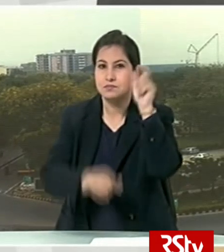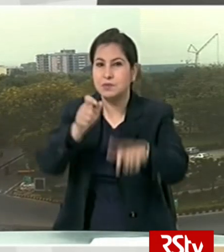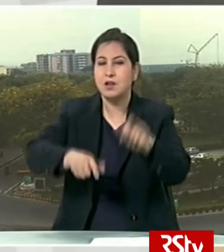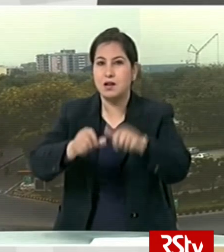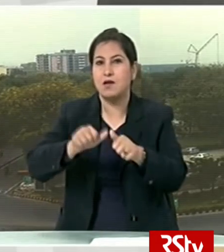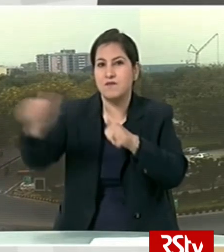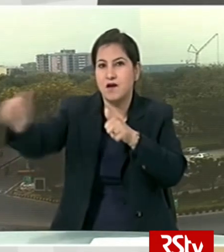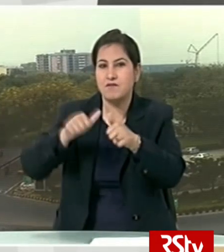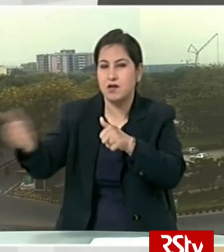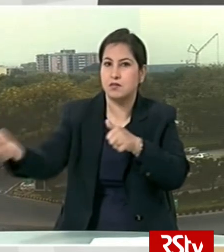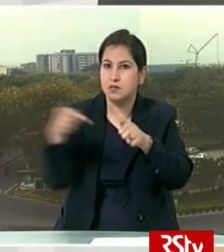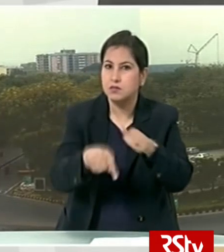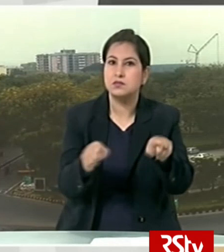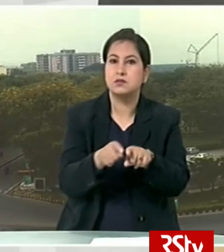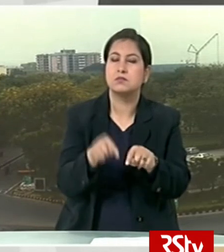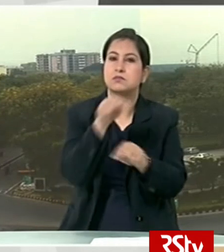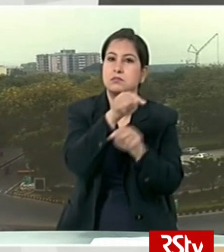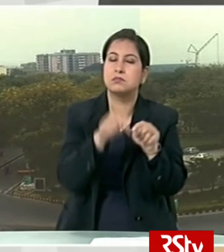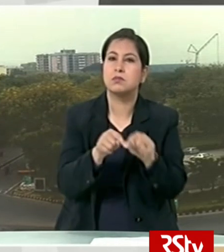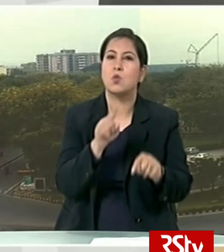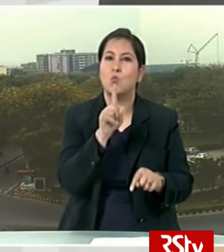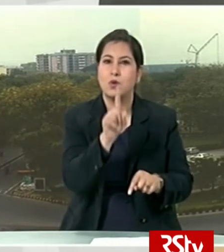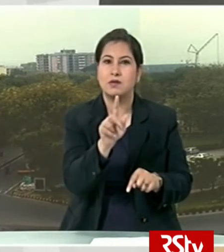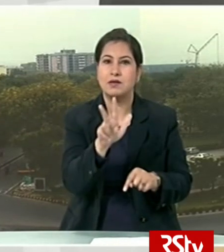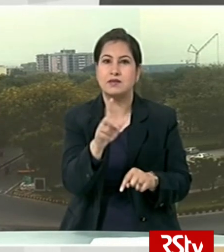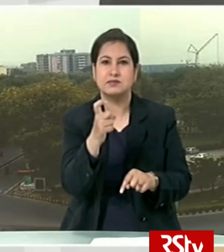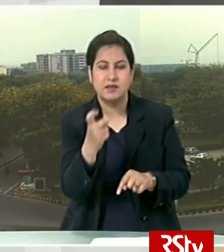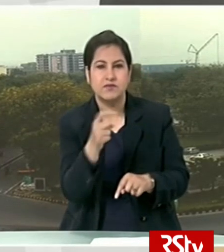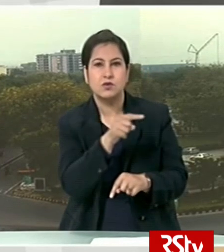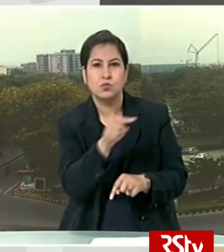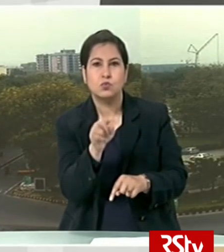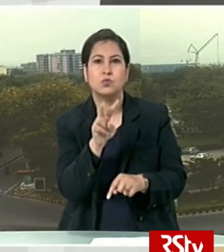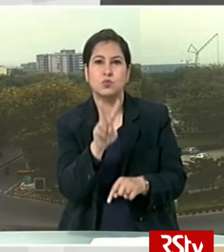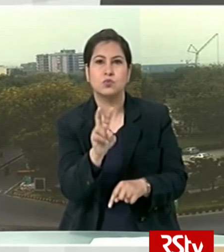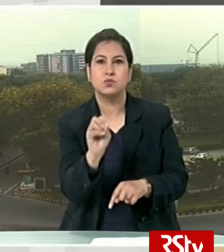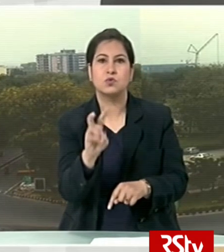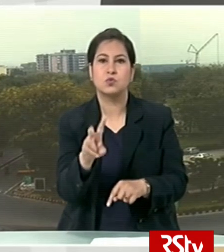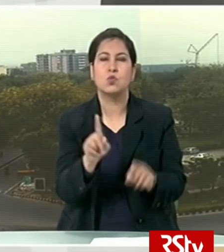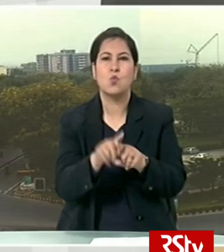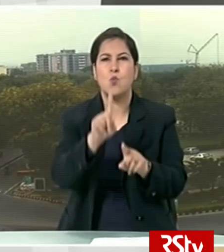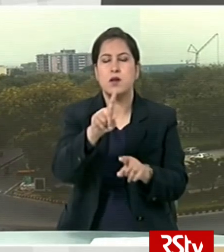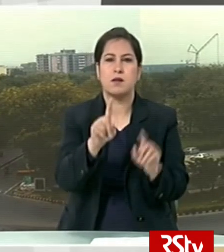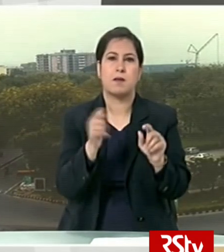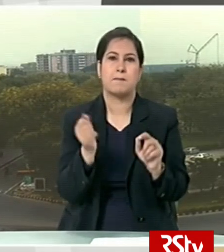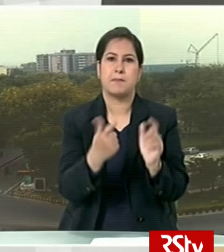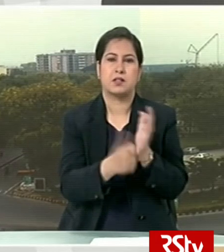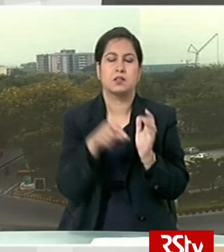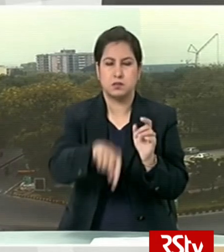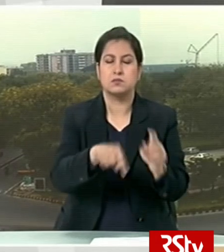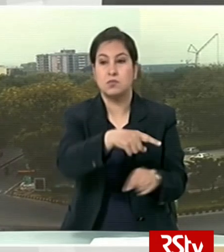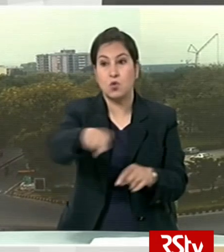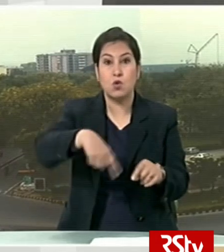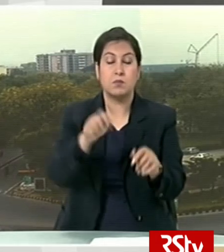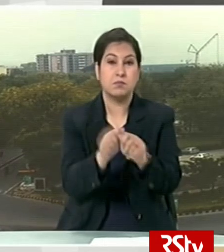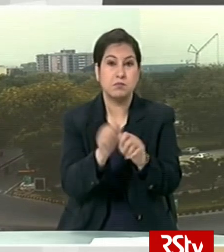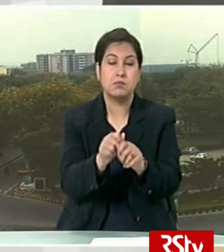migrants increasing average wage rate from 187 rupees to 202 rupees reskilling of retrenched